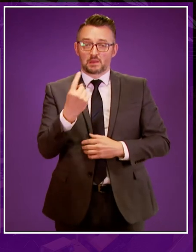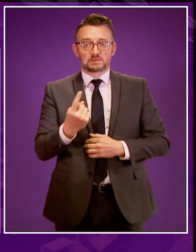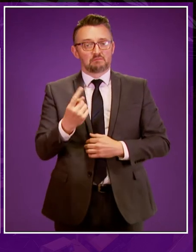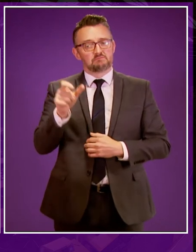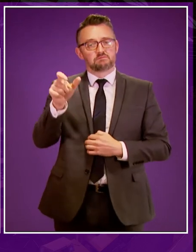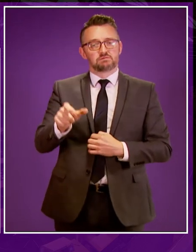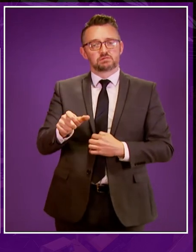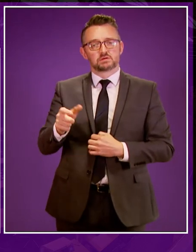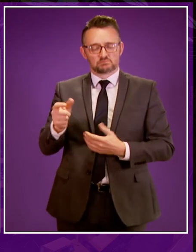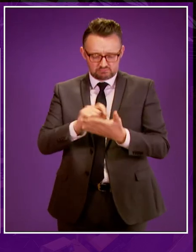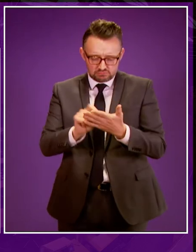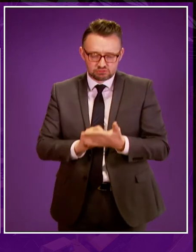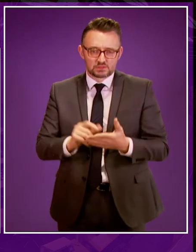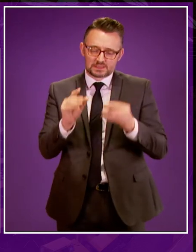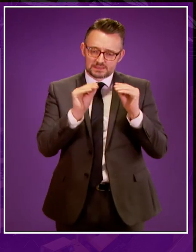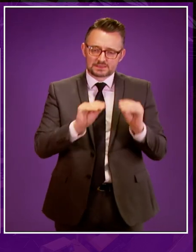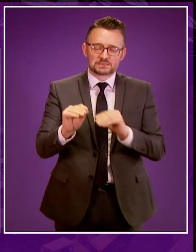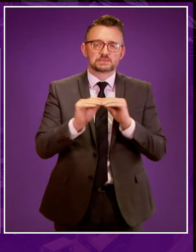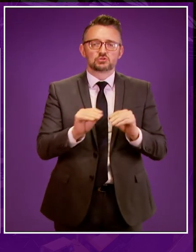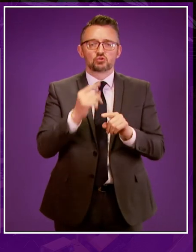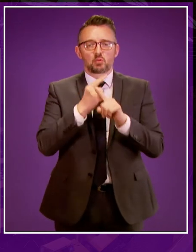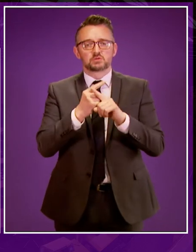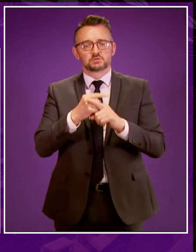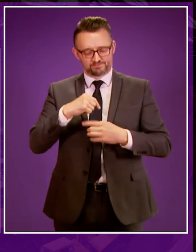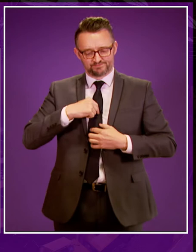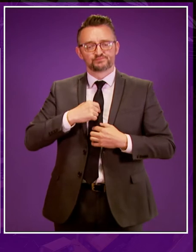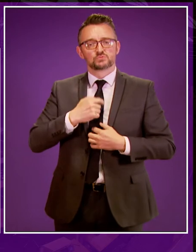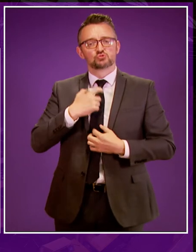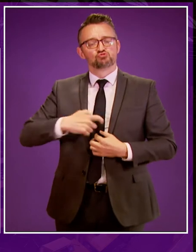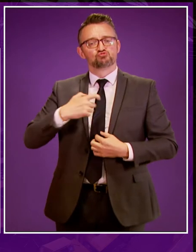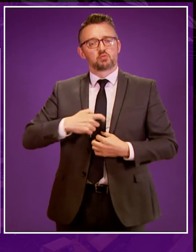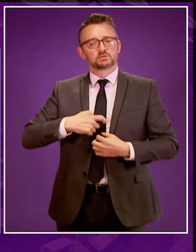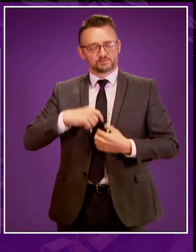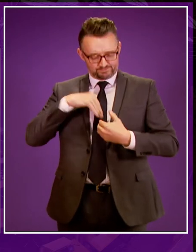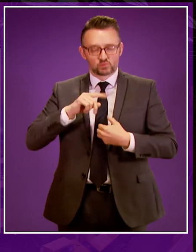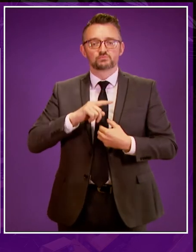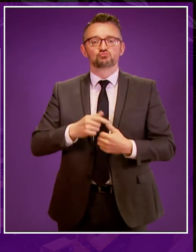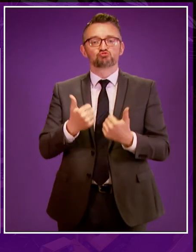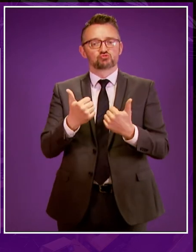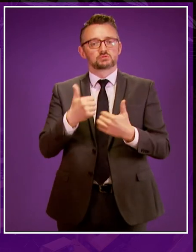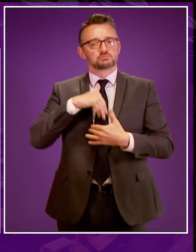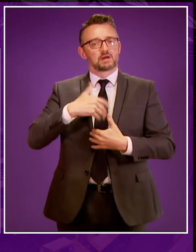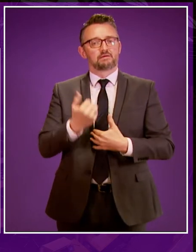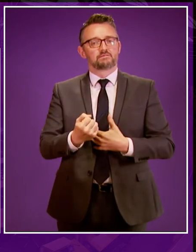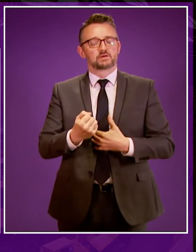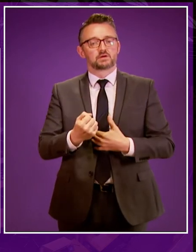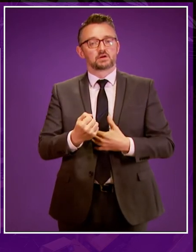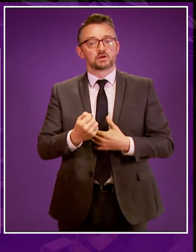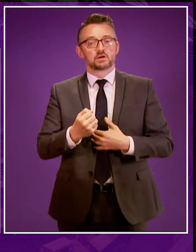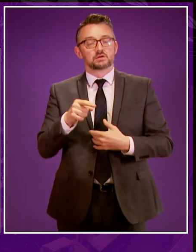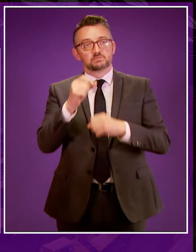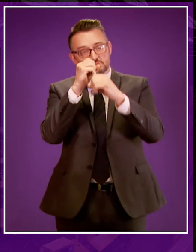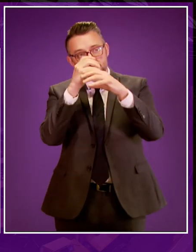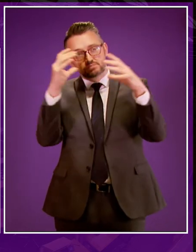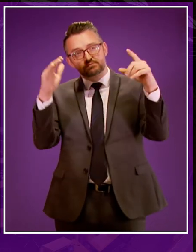'u'llah's teachings speak to the nobility of the human spirit, the good in us all. The society